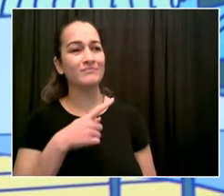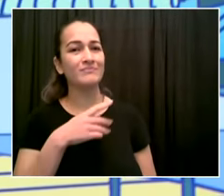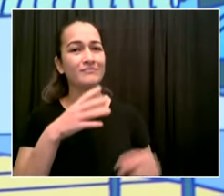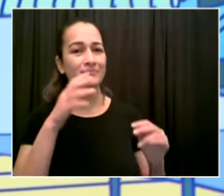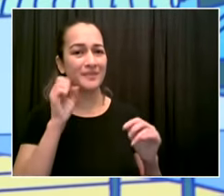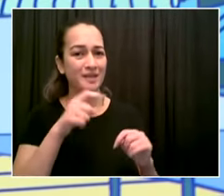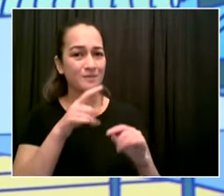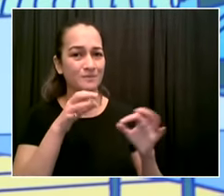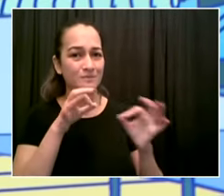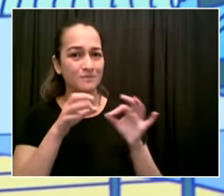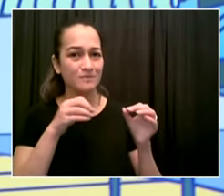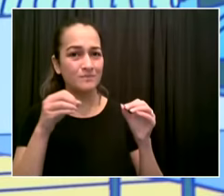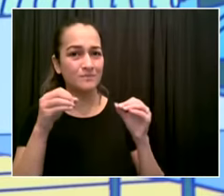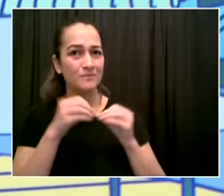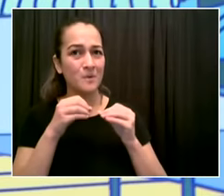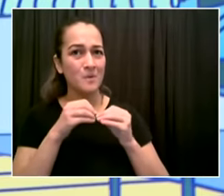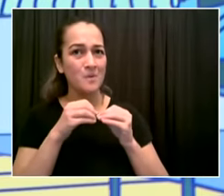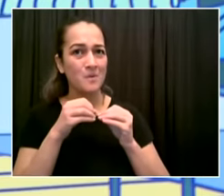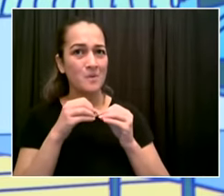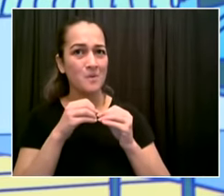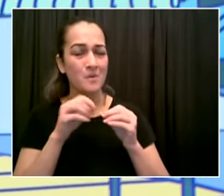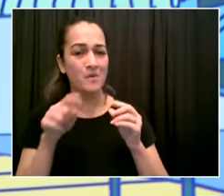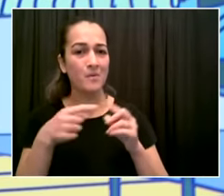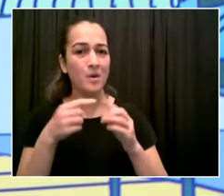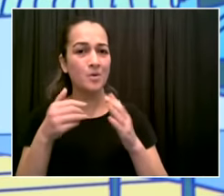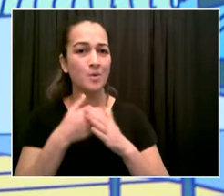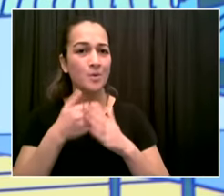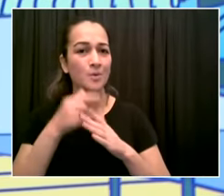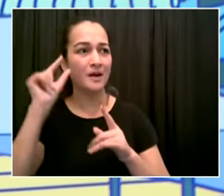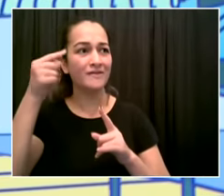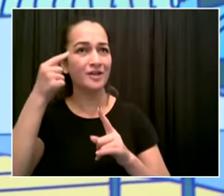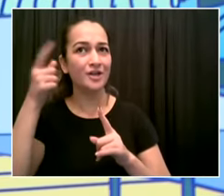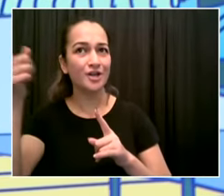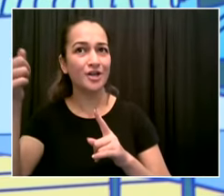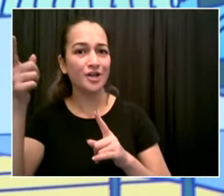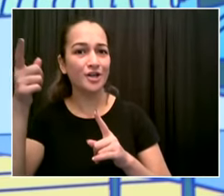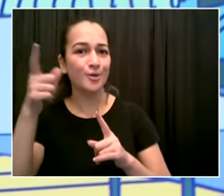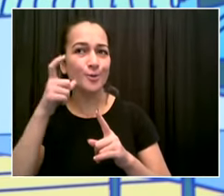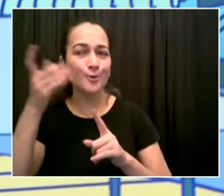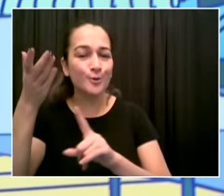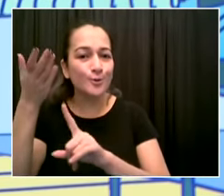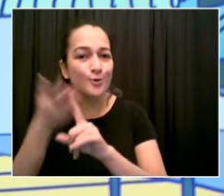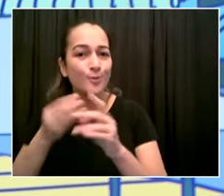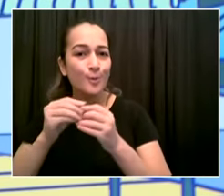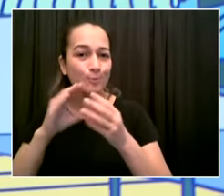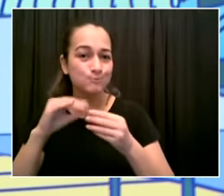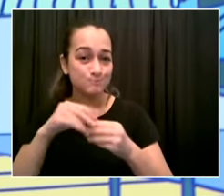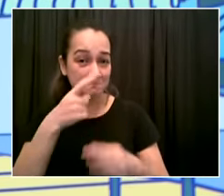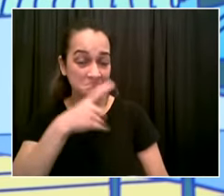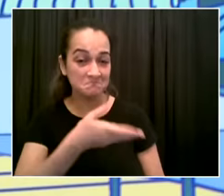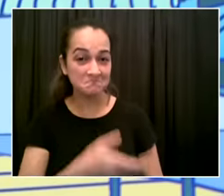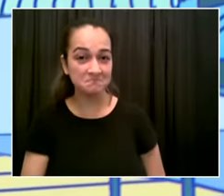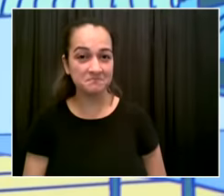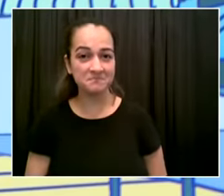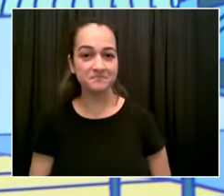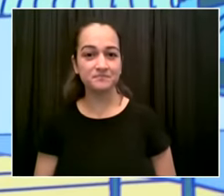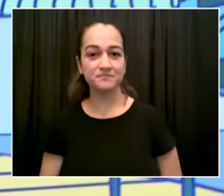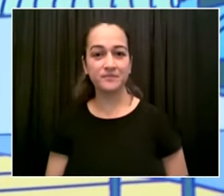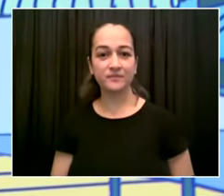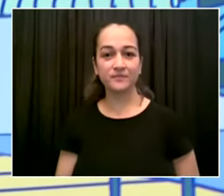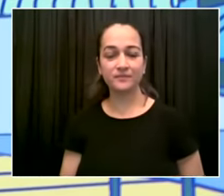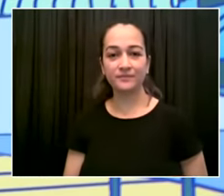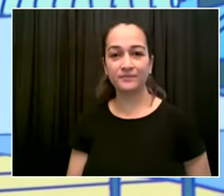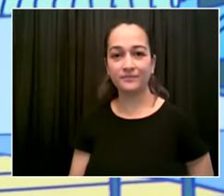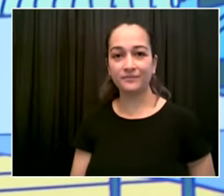uh station um your uh the departing words of uh